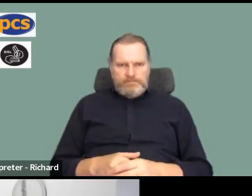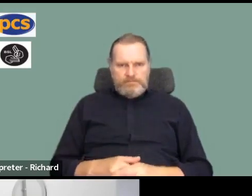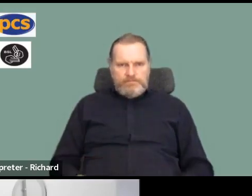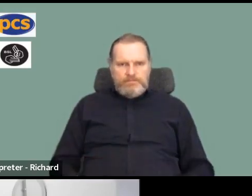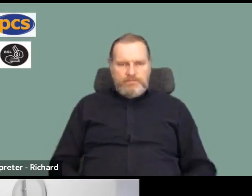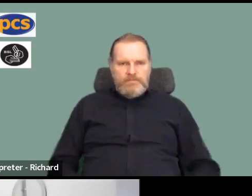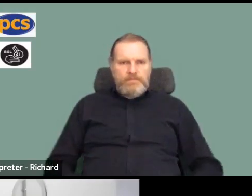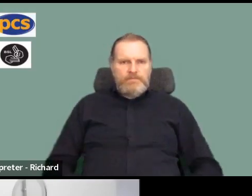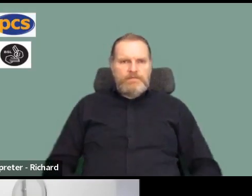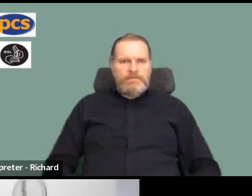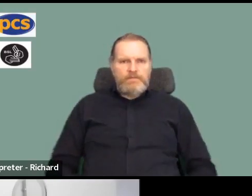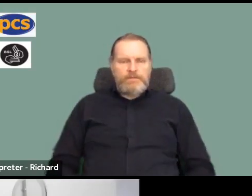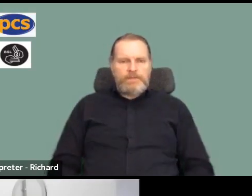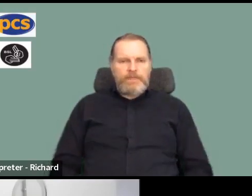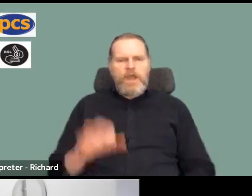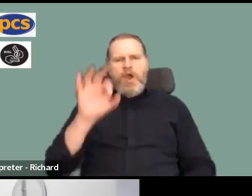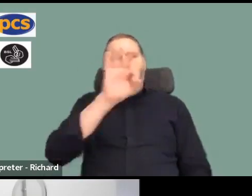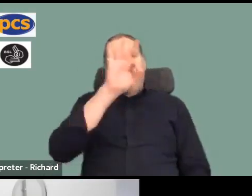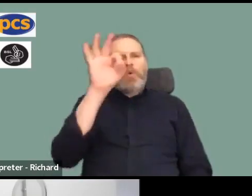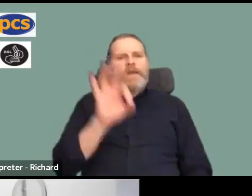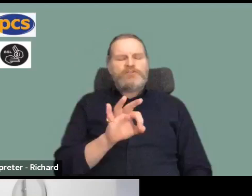In terms of the postbox question,